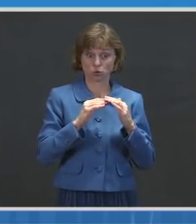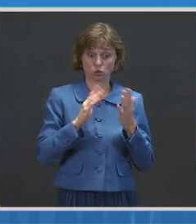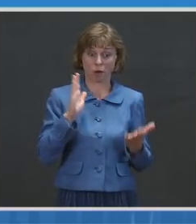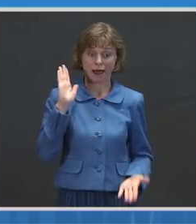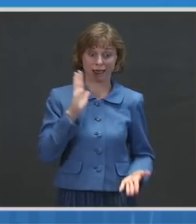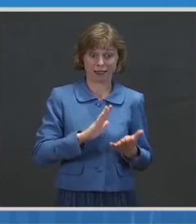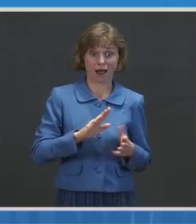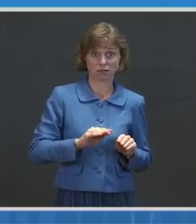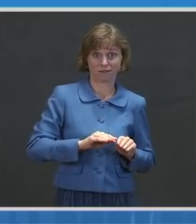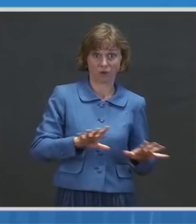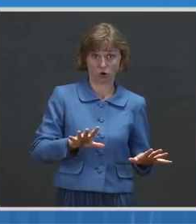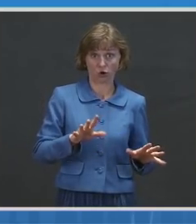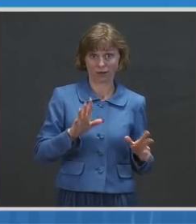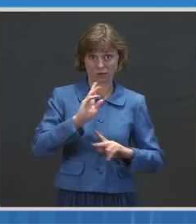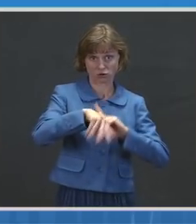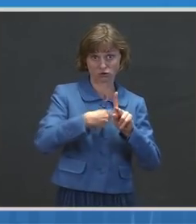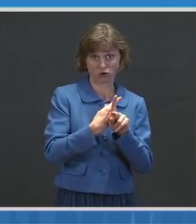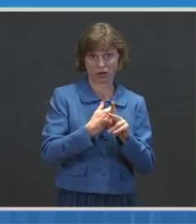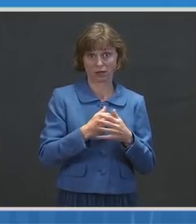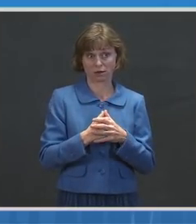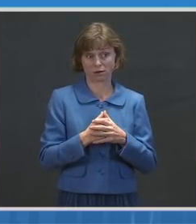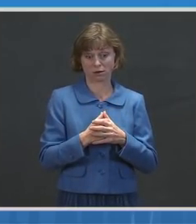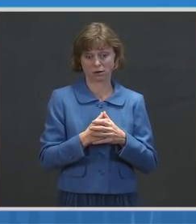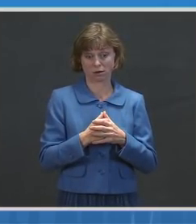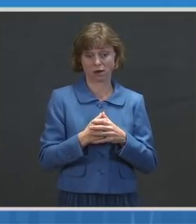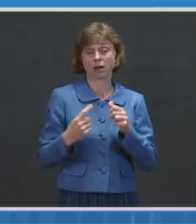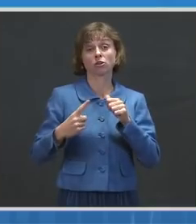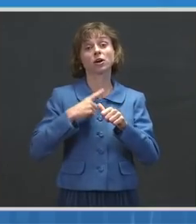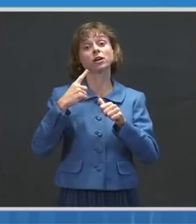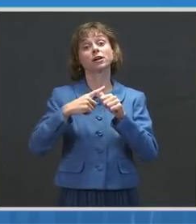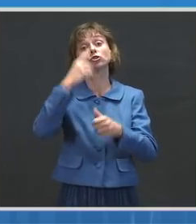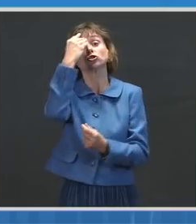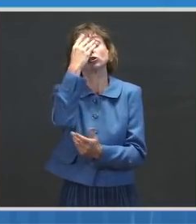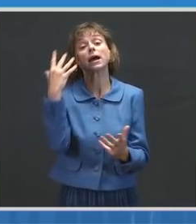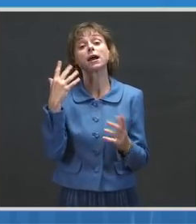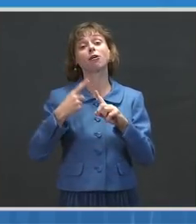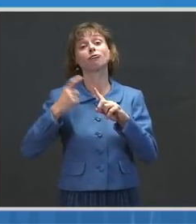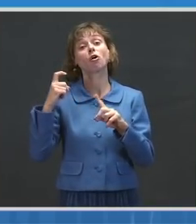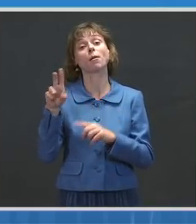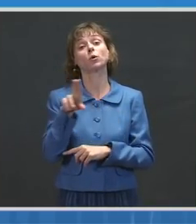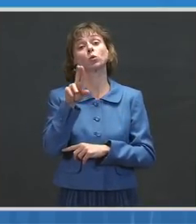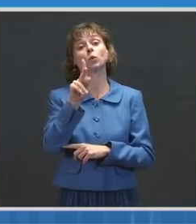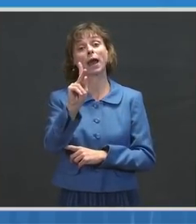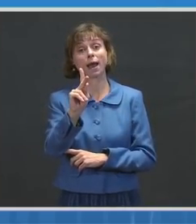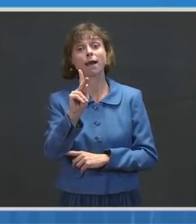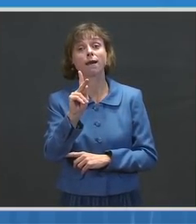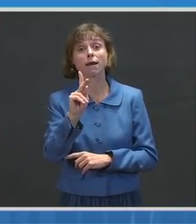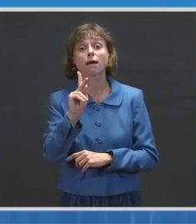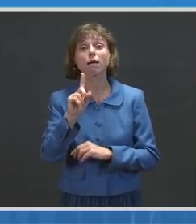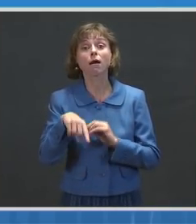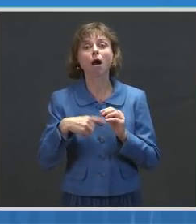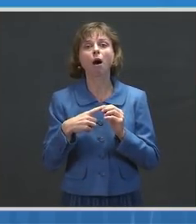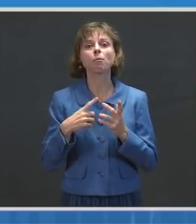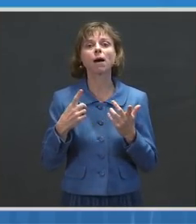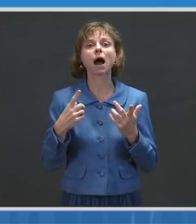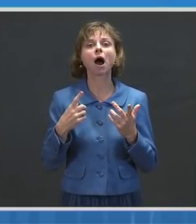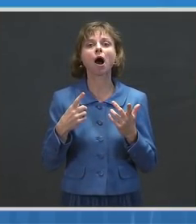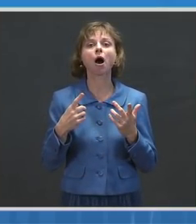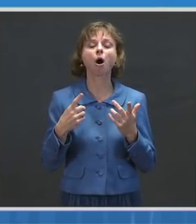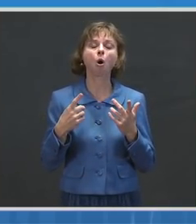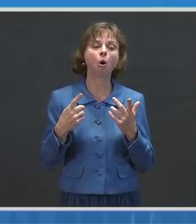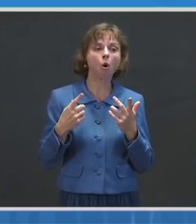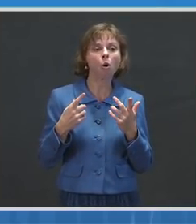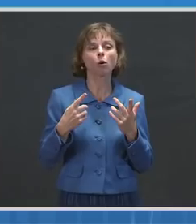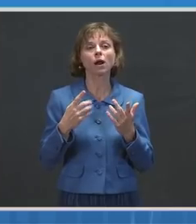strain. The initial data that came out from the UK about it having a degree of increased virulence,